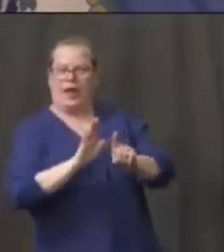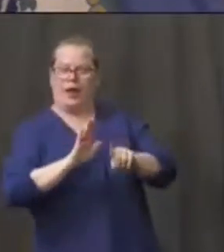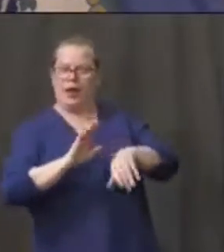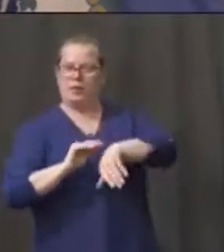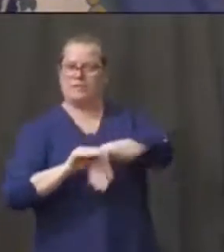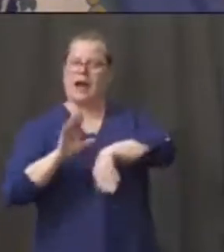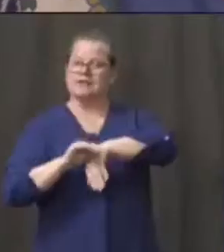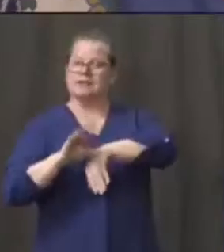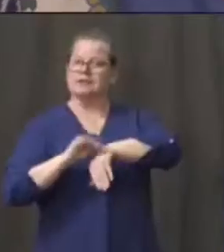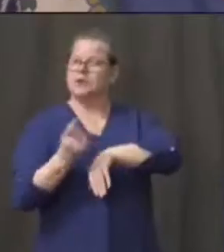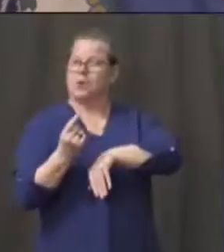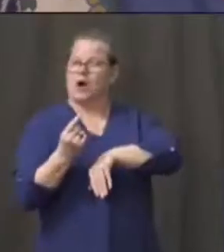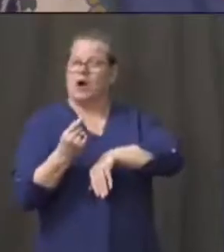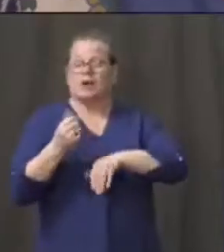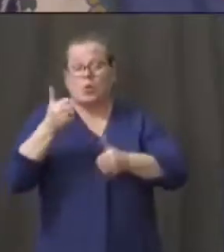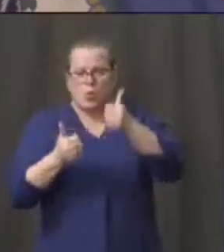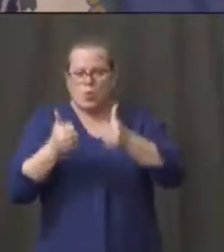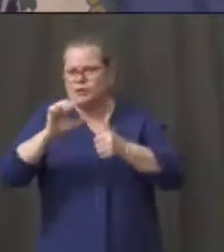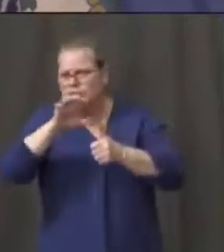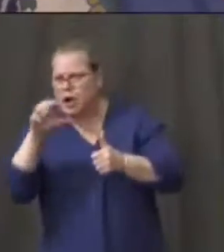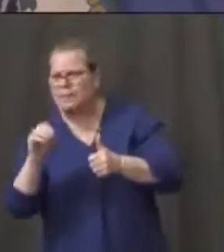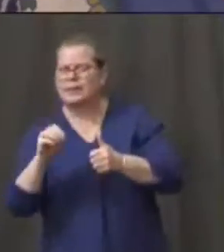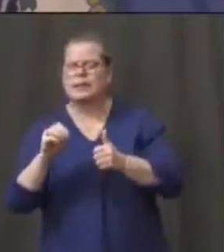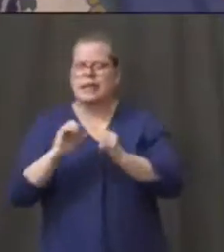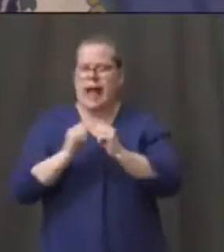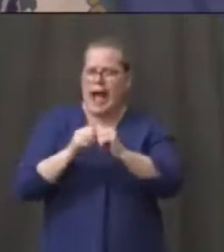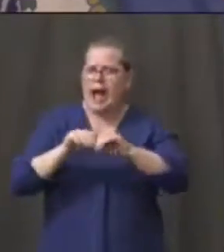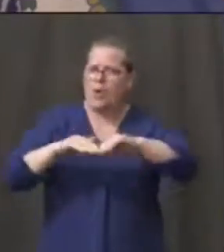need to open up? And how quickly can we do that?